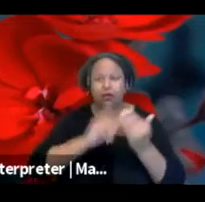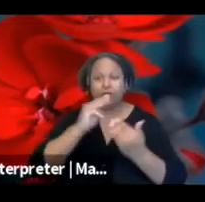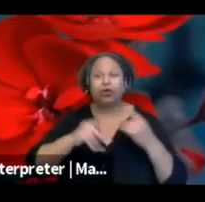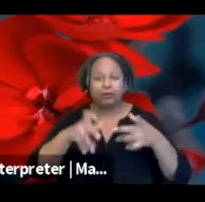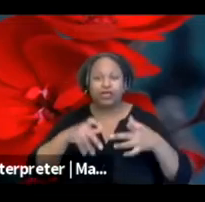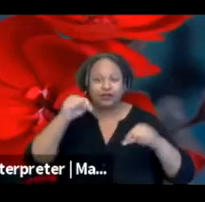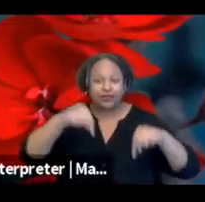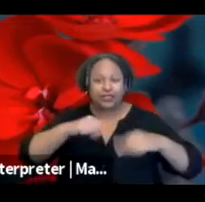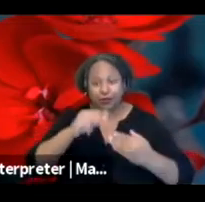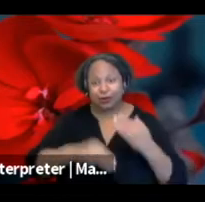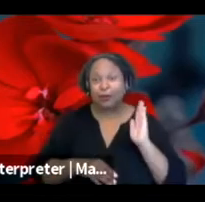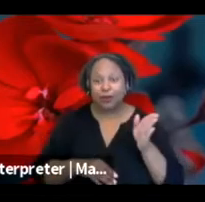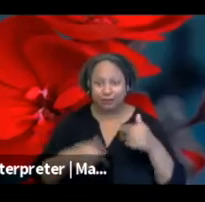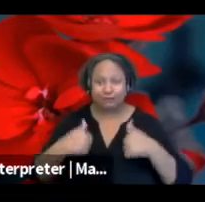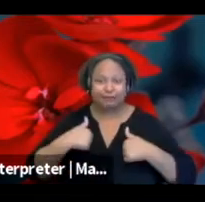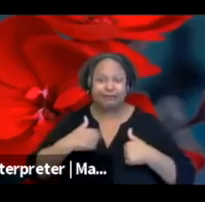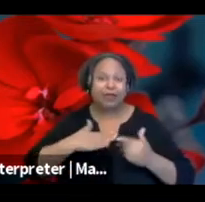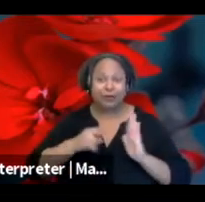manager for the program.